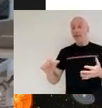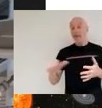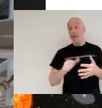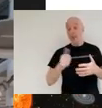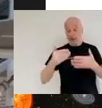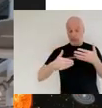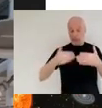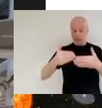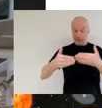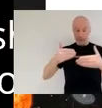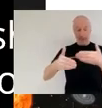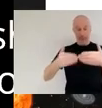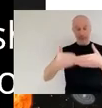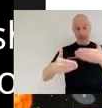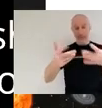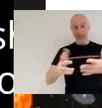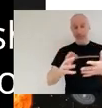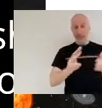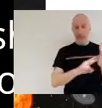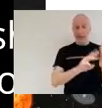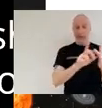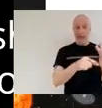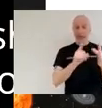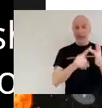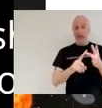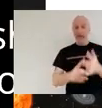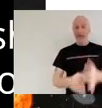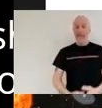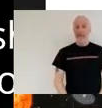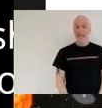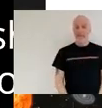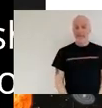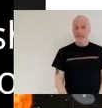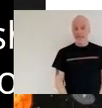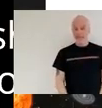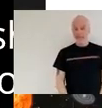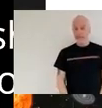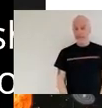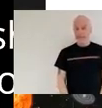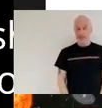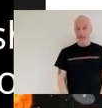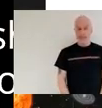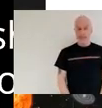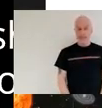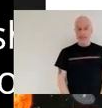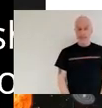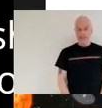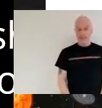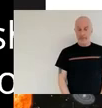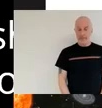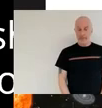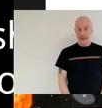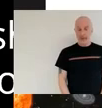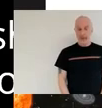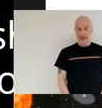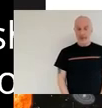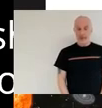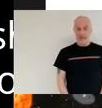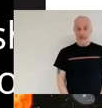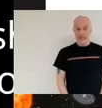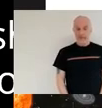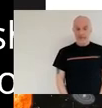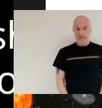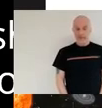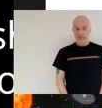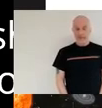lifespan for the mid-infrared instrument so in summary then and i've gone through a lot and it has been a whistle stop